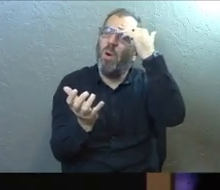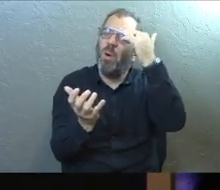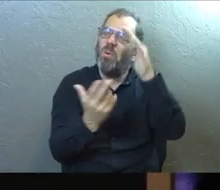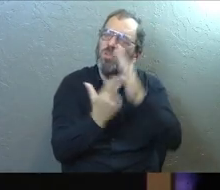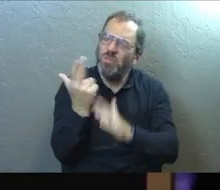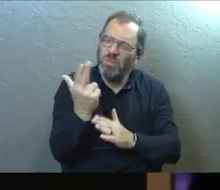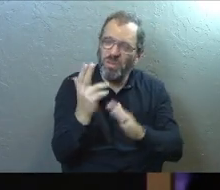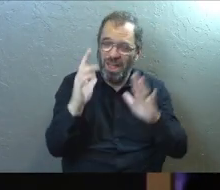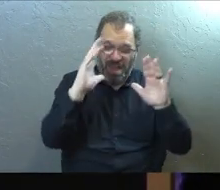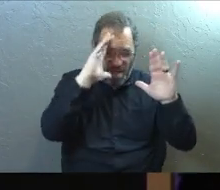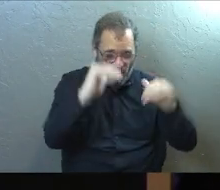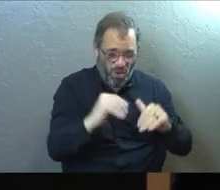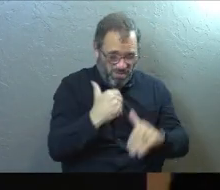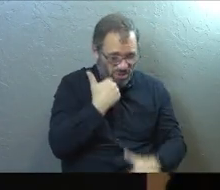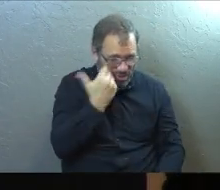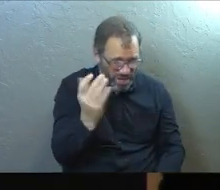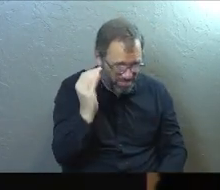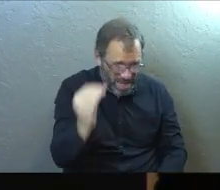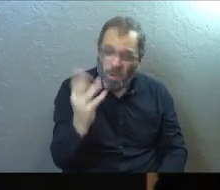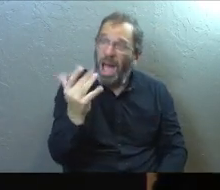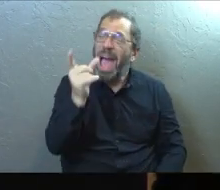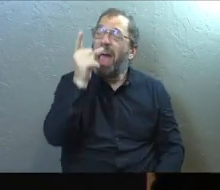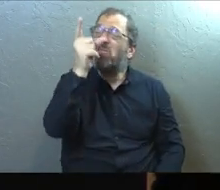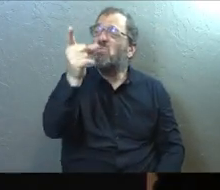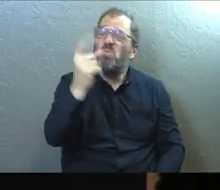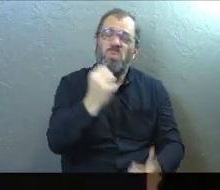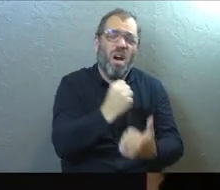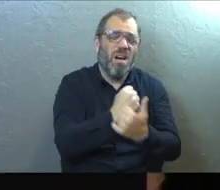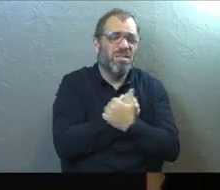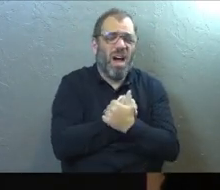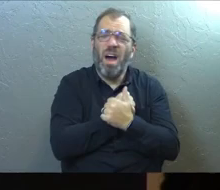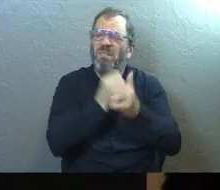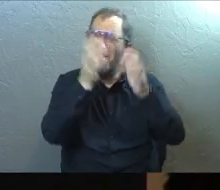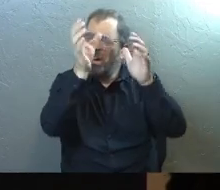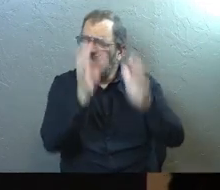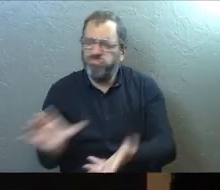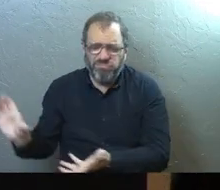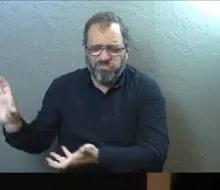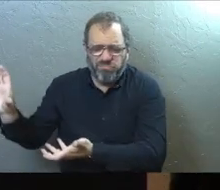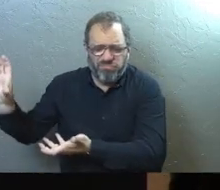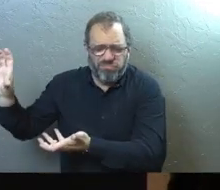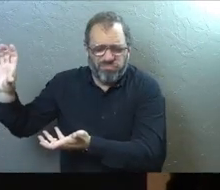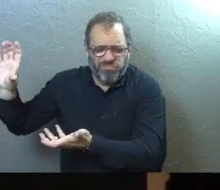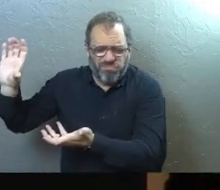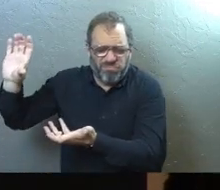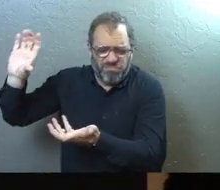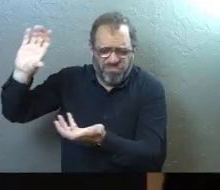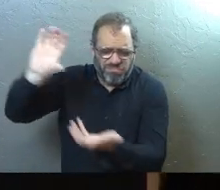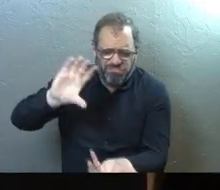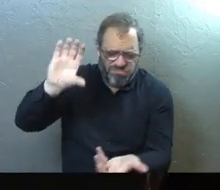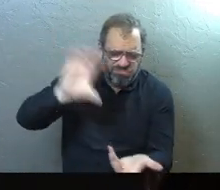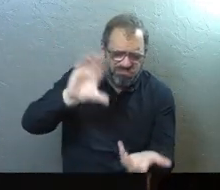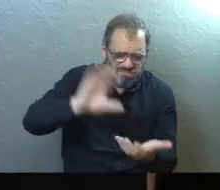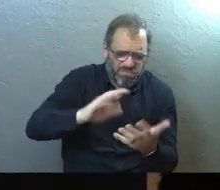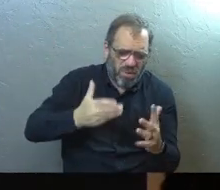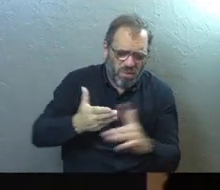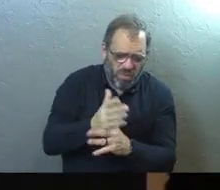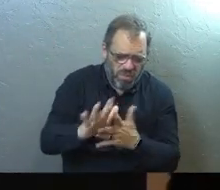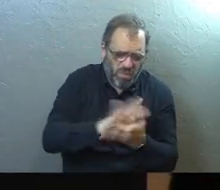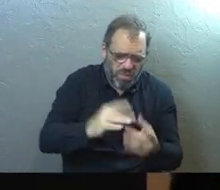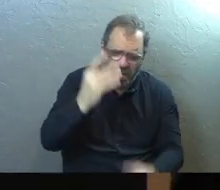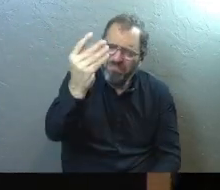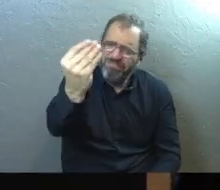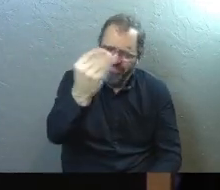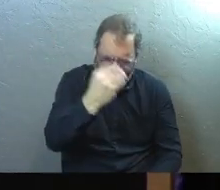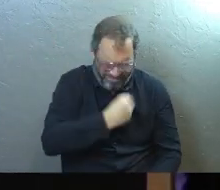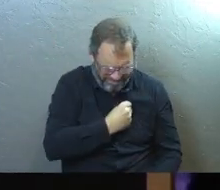that hope doesn't put us to shame, because, God, your love has been poured out on us through the Holy Spirit, who has been given